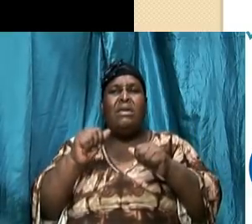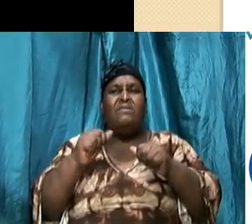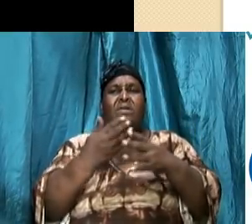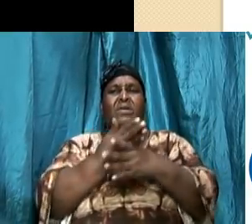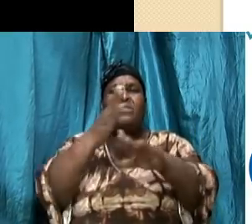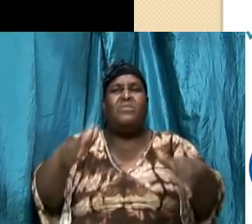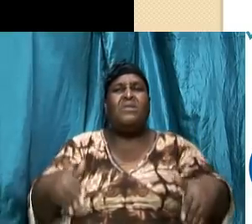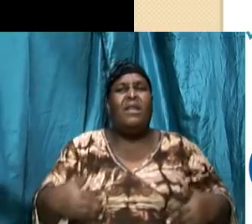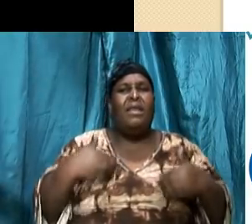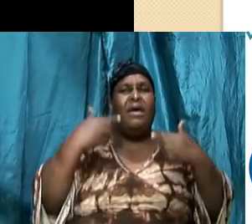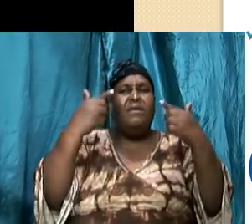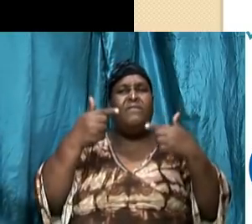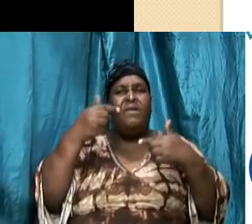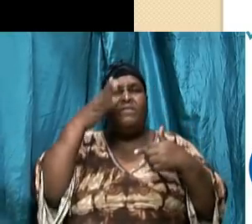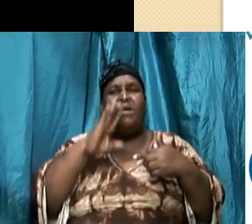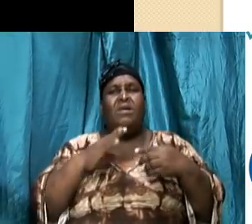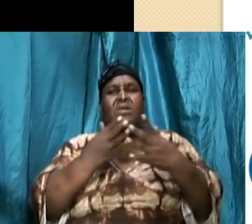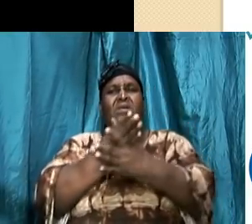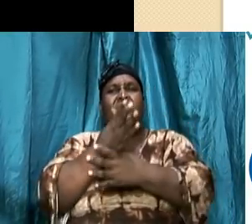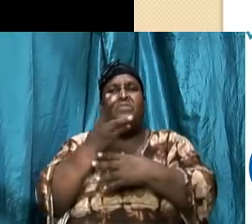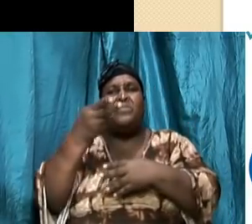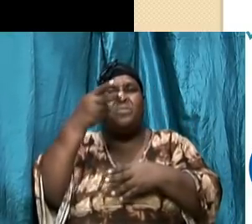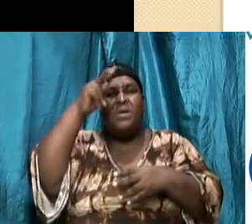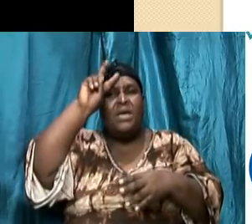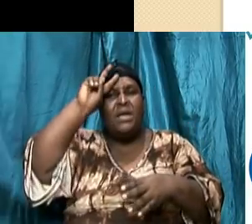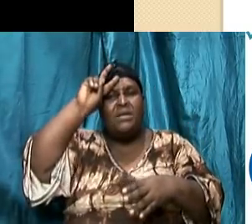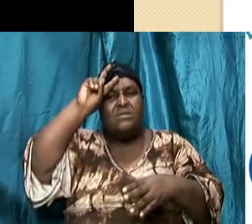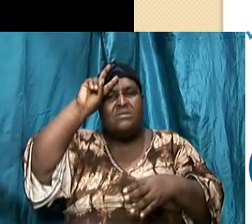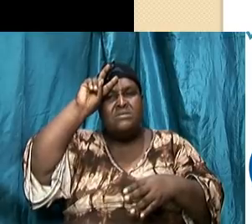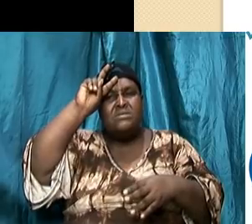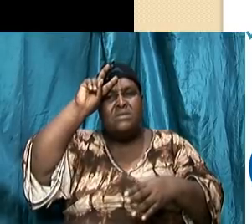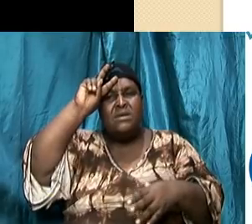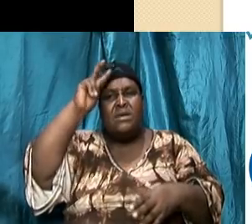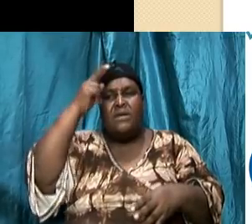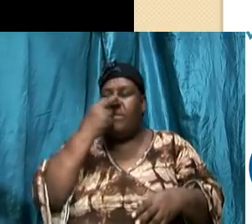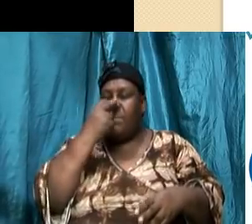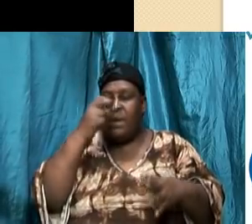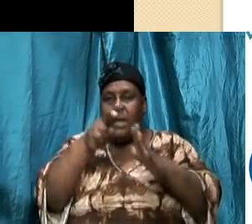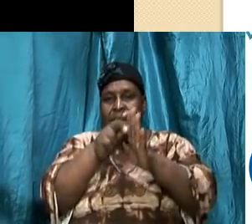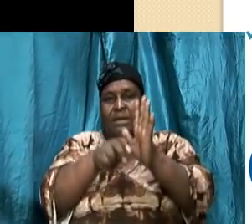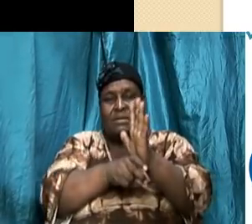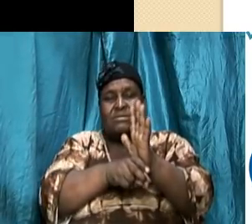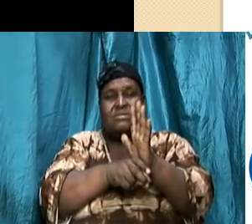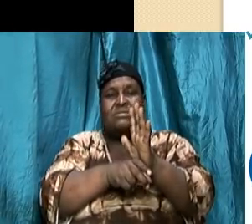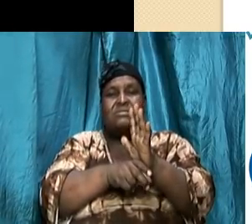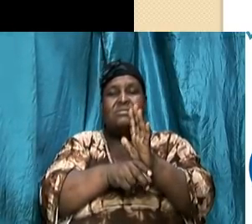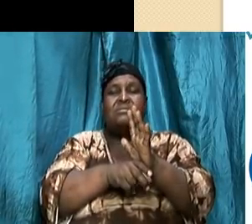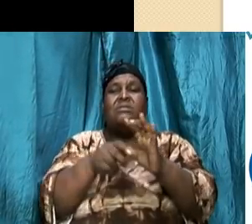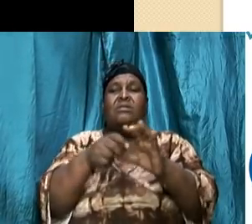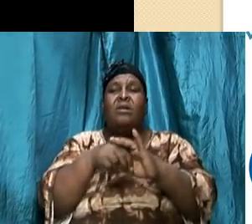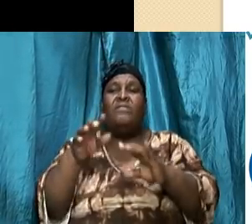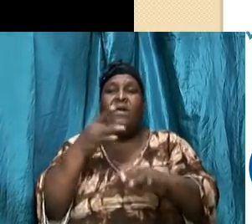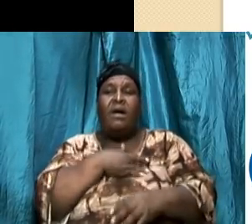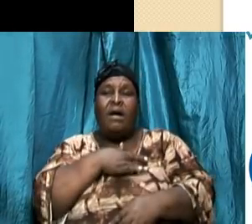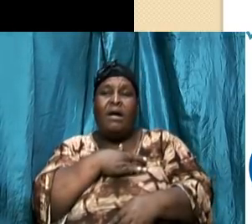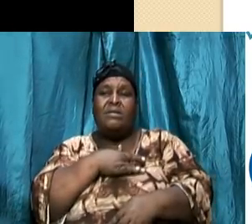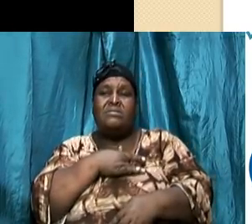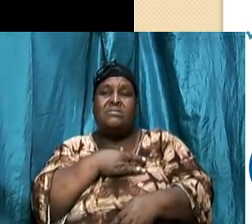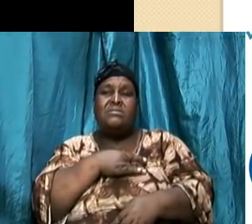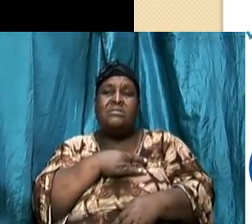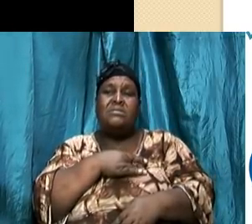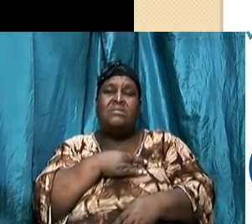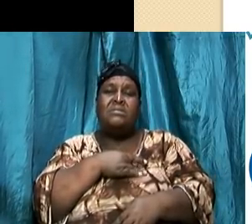that is in them because of the blindness of their heart so here it is he's talking about the